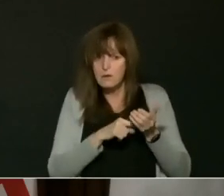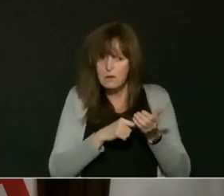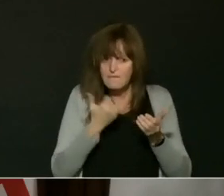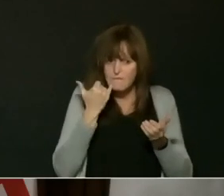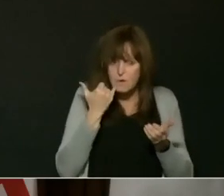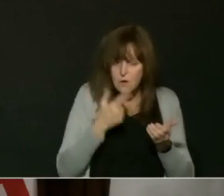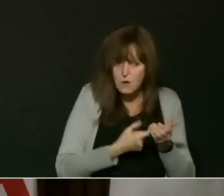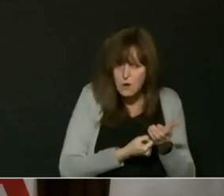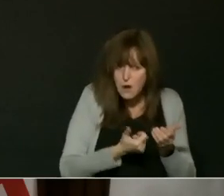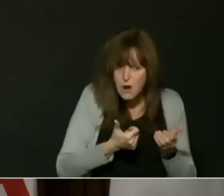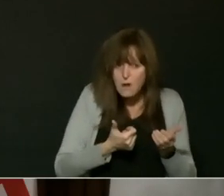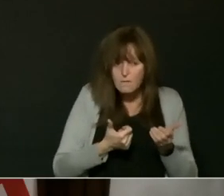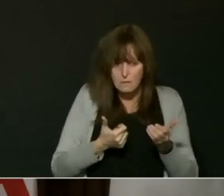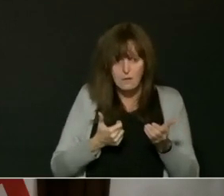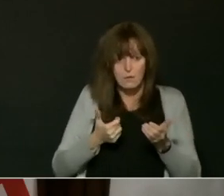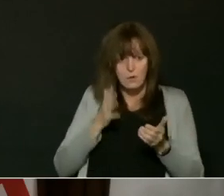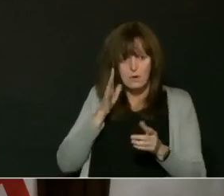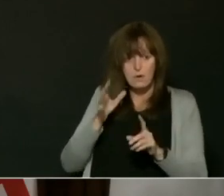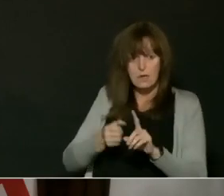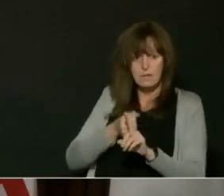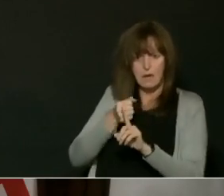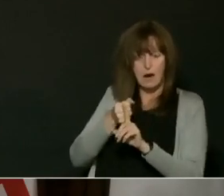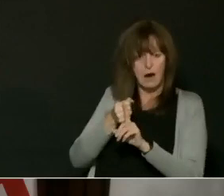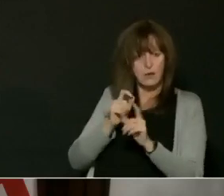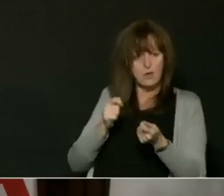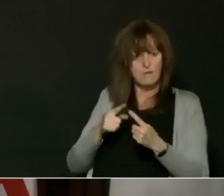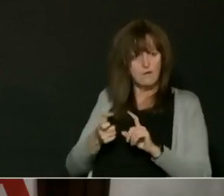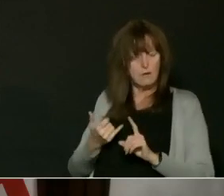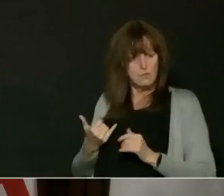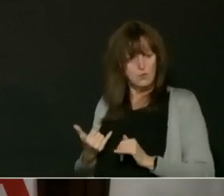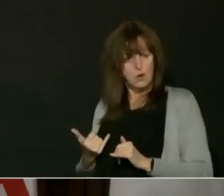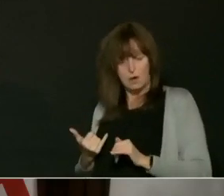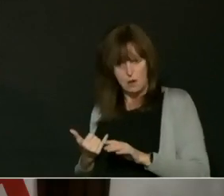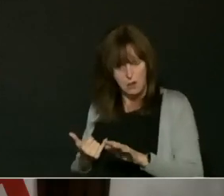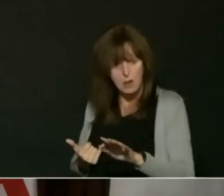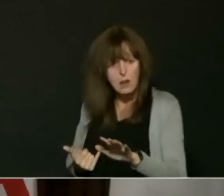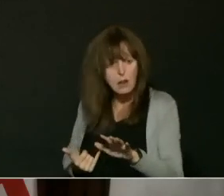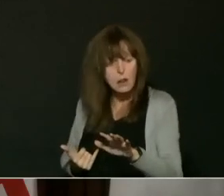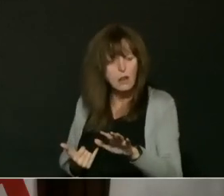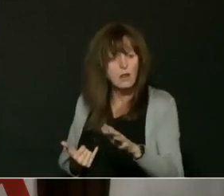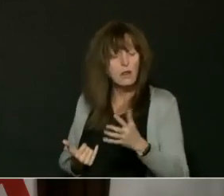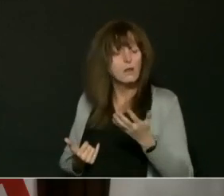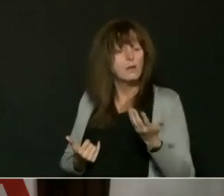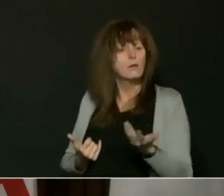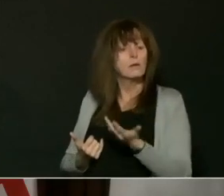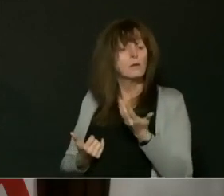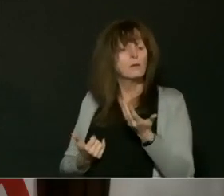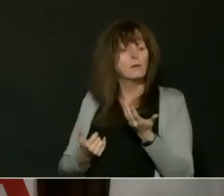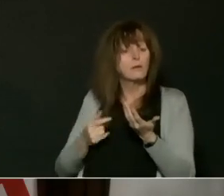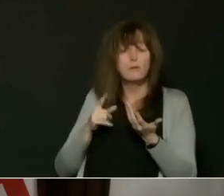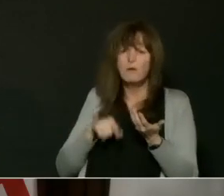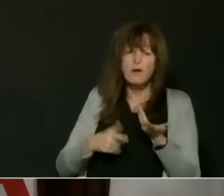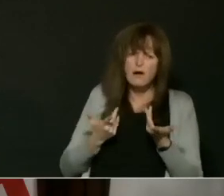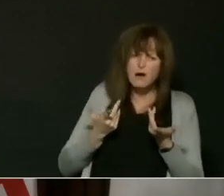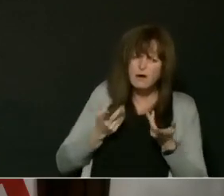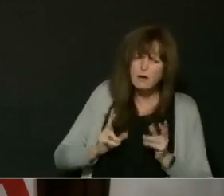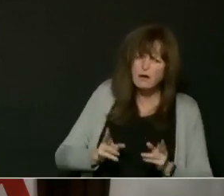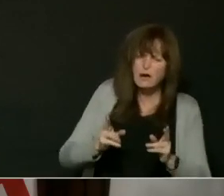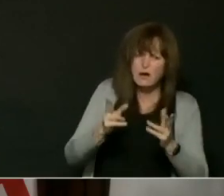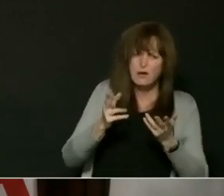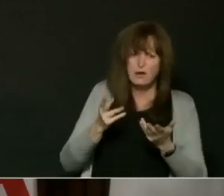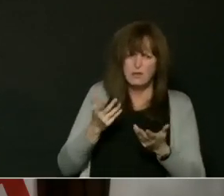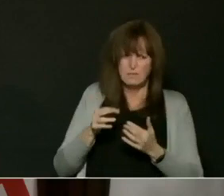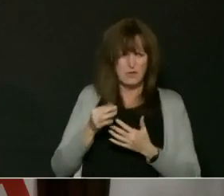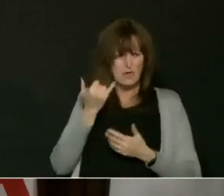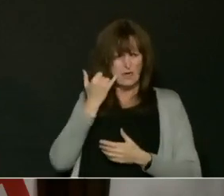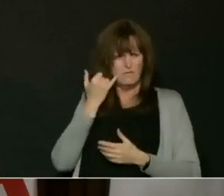could you just explain what the rush is with this, especially looking at the the wastewater data? Wastewater data has come down